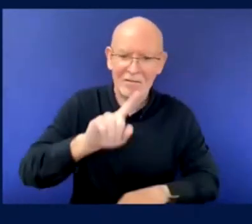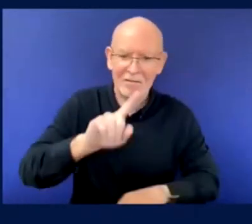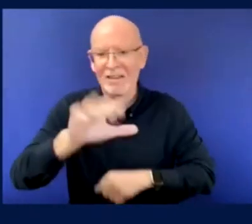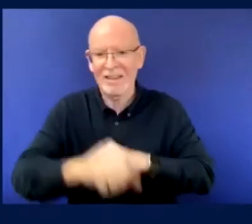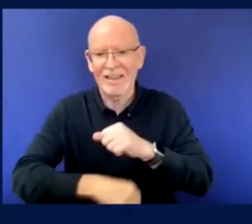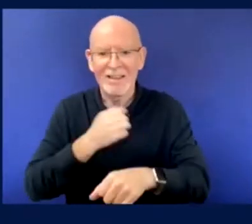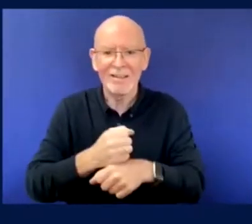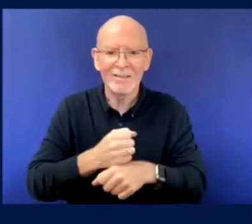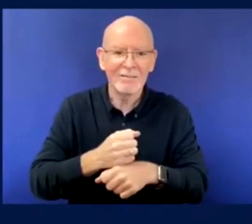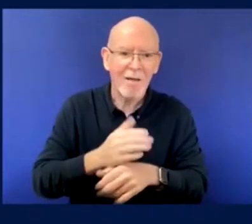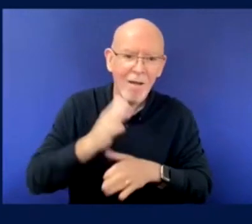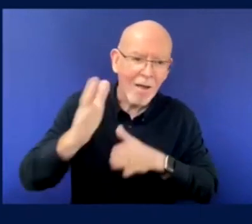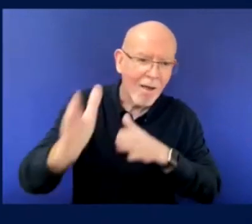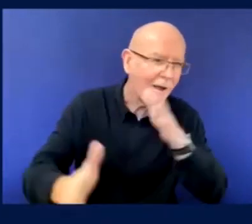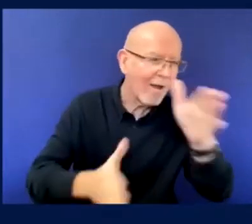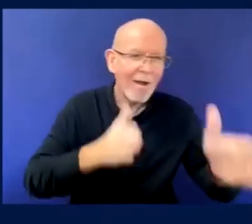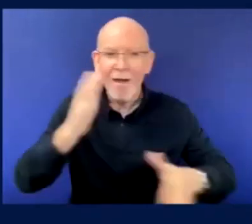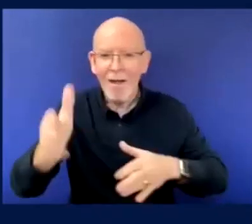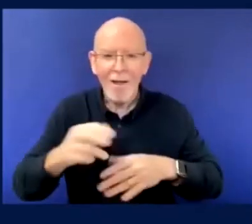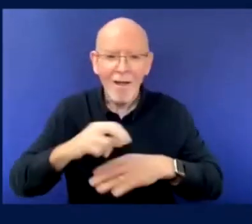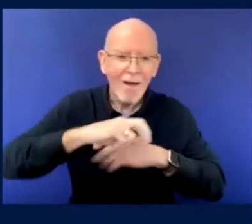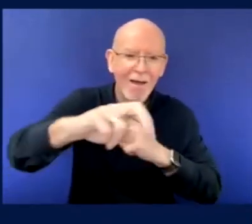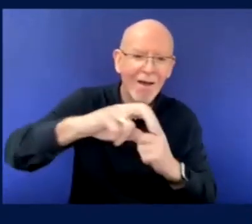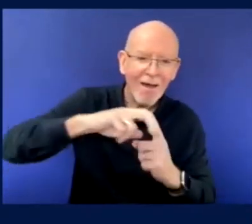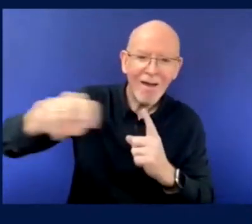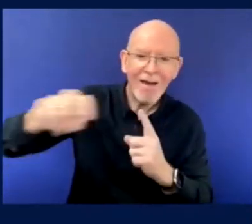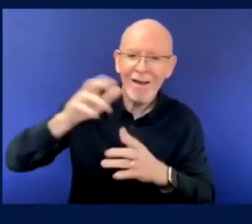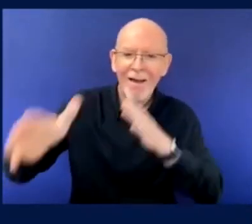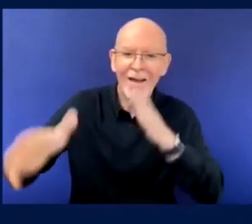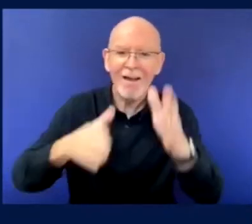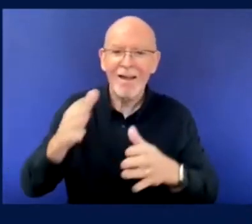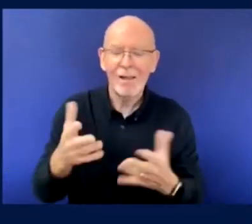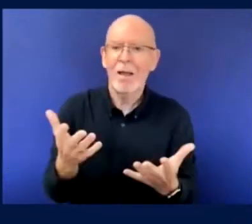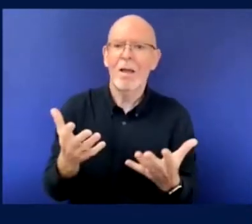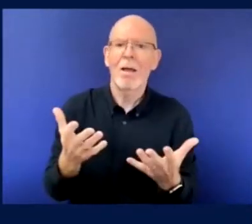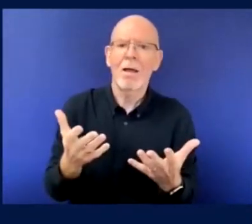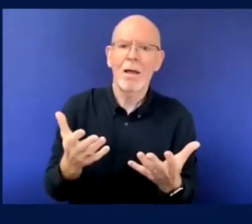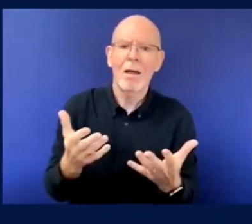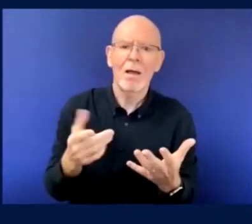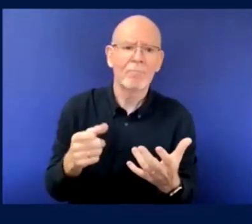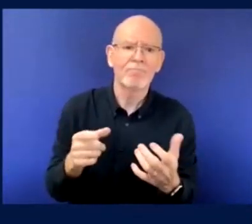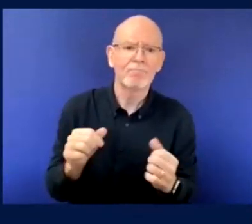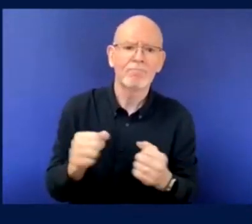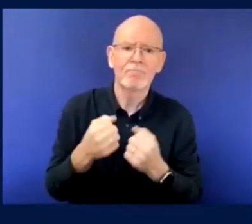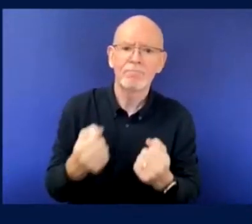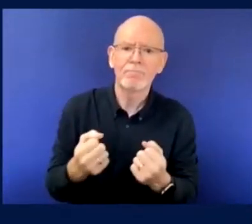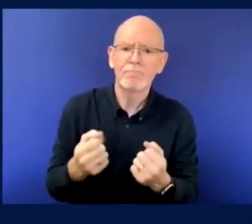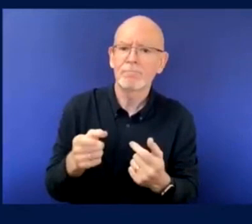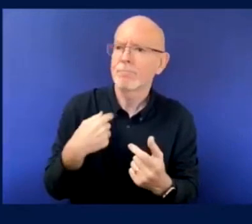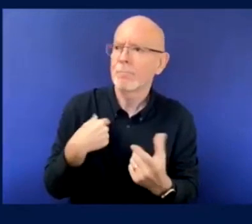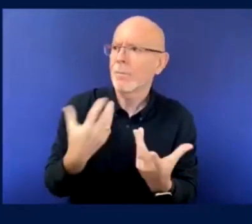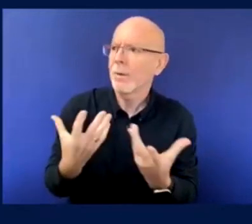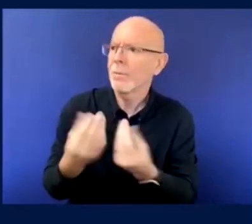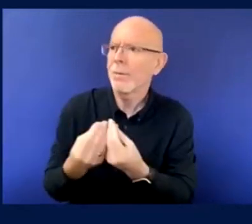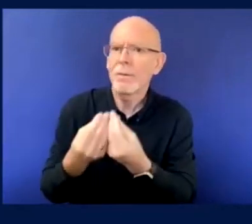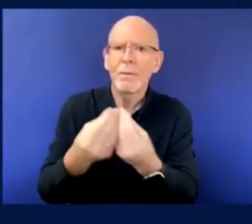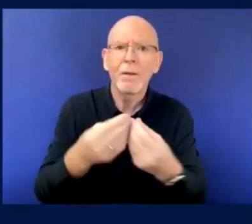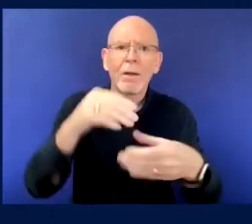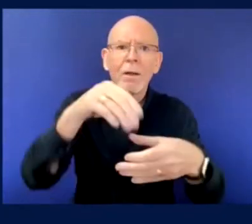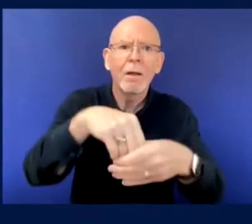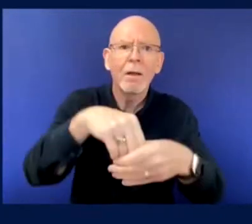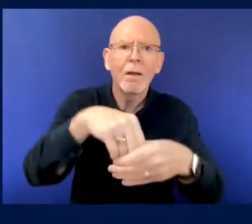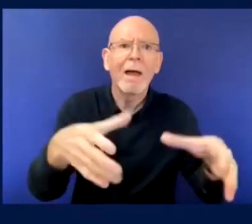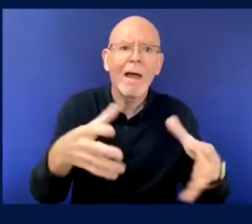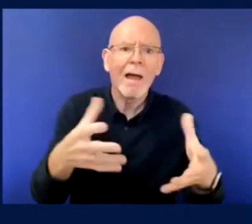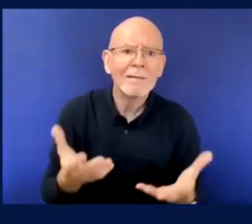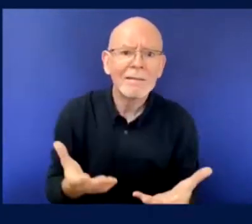want to waving the, uh, the flags. And, uh, it's one of the most thing, uh, for me, for